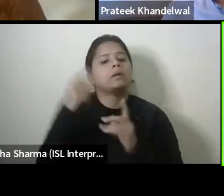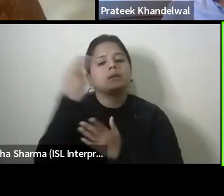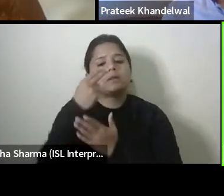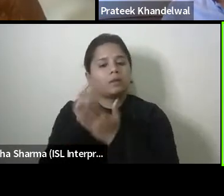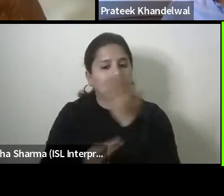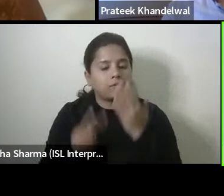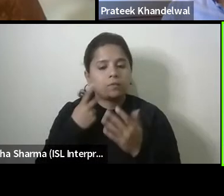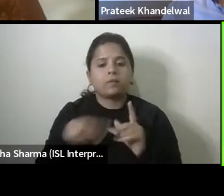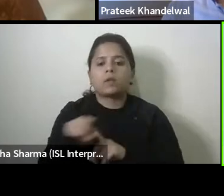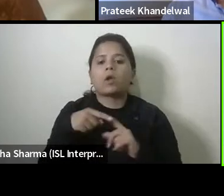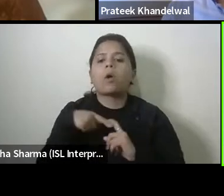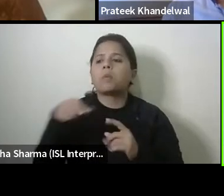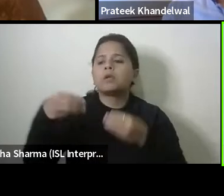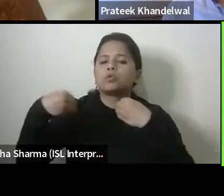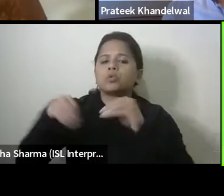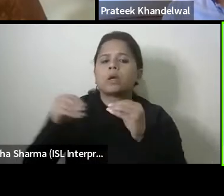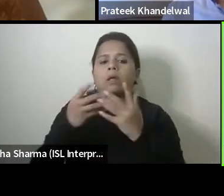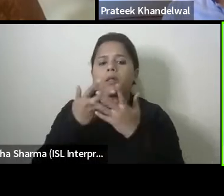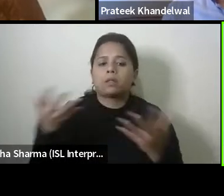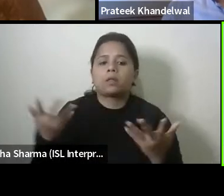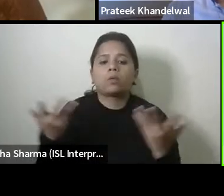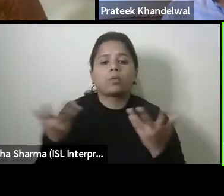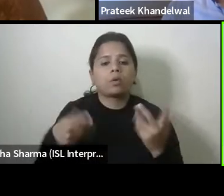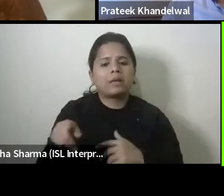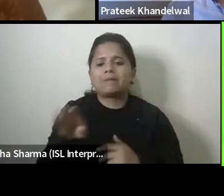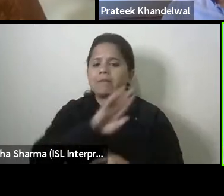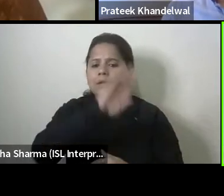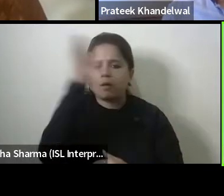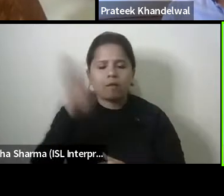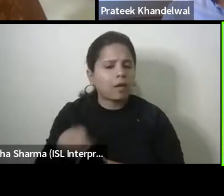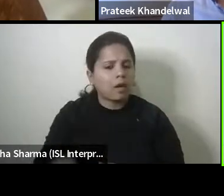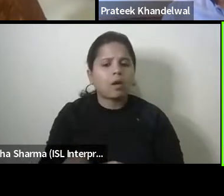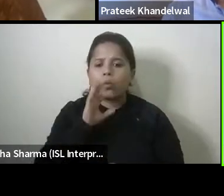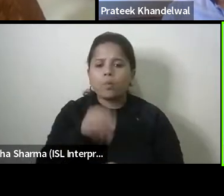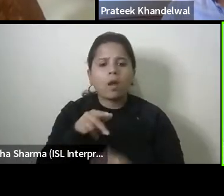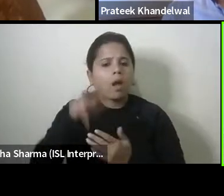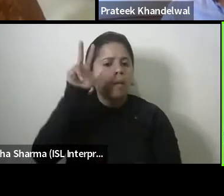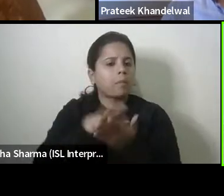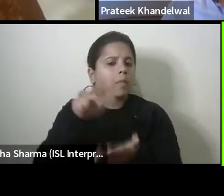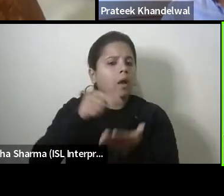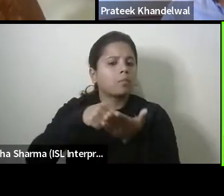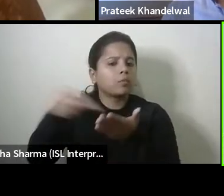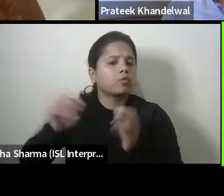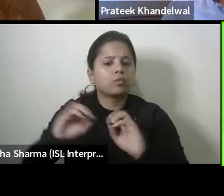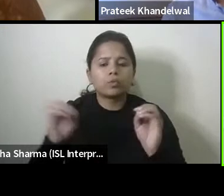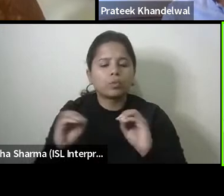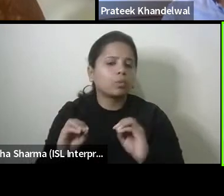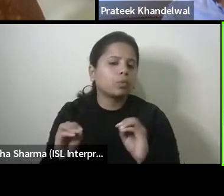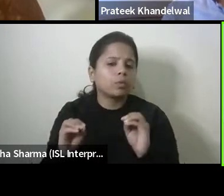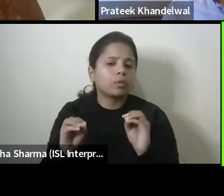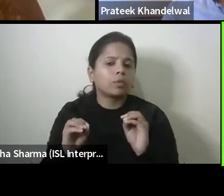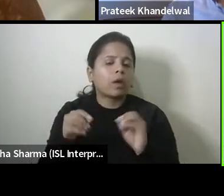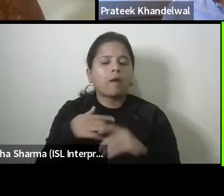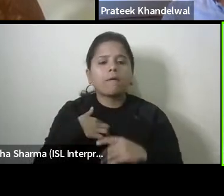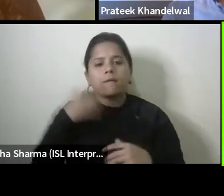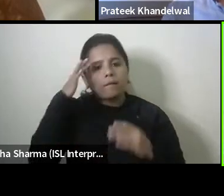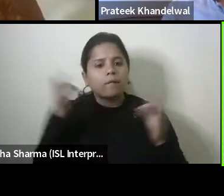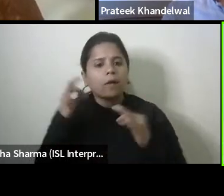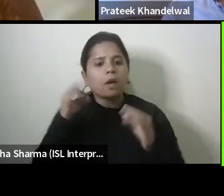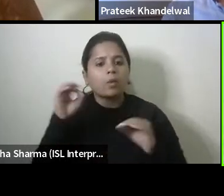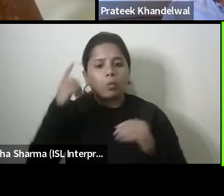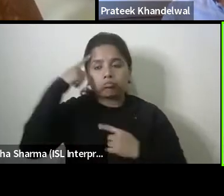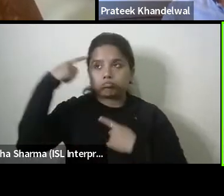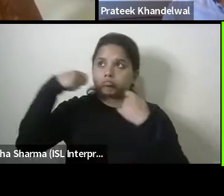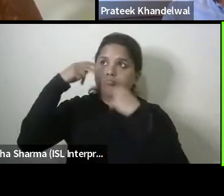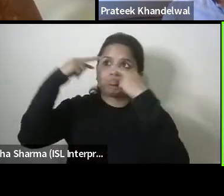the one i was telling you about the problem with bullax they never get implemented because there's no no you know like no fear of any audit or